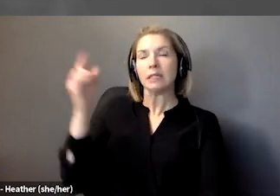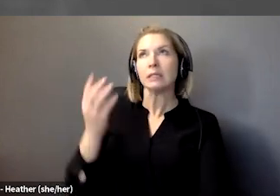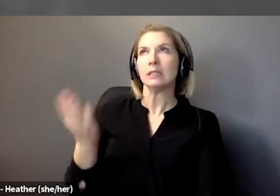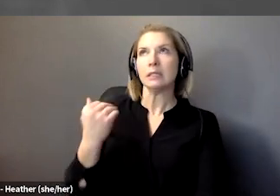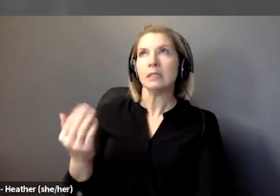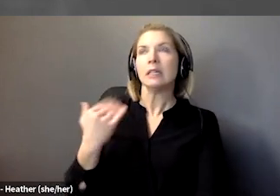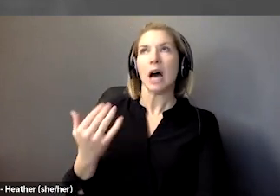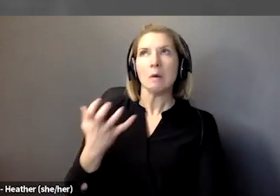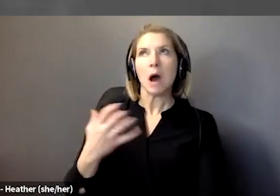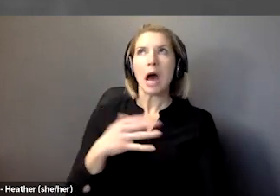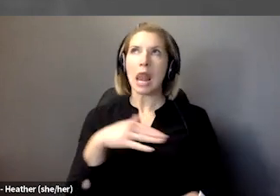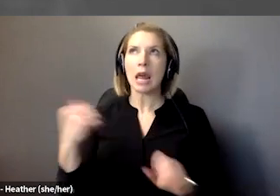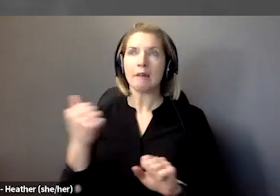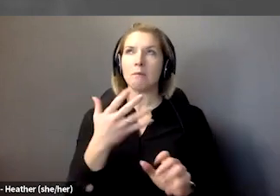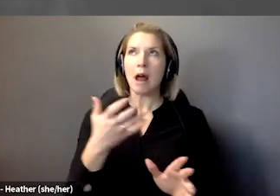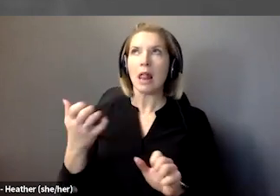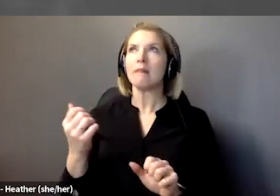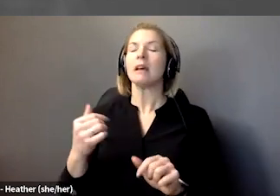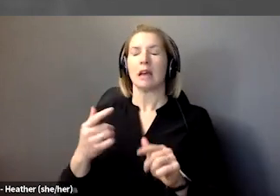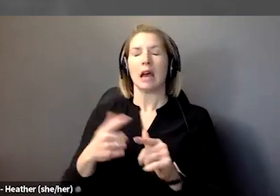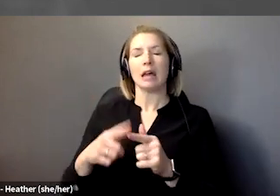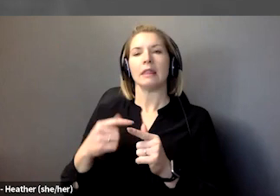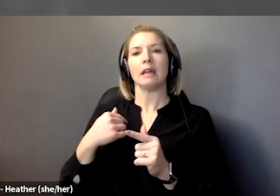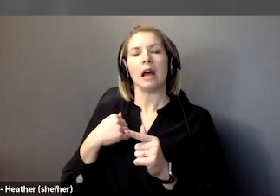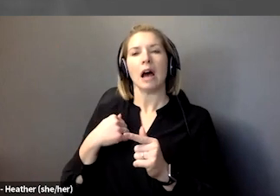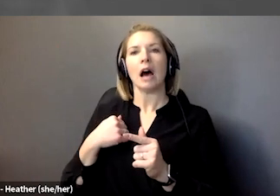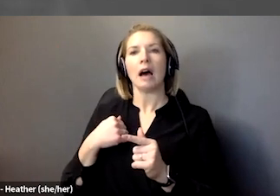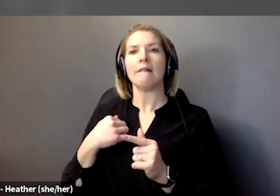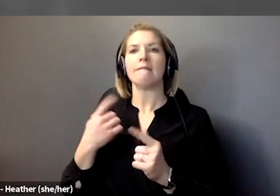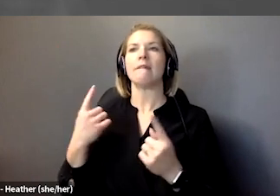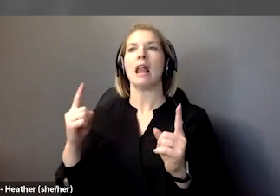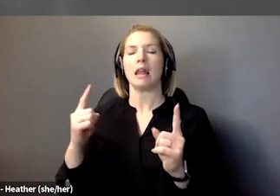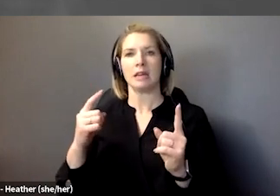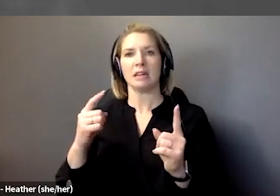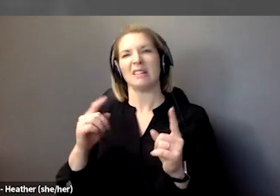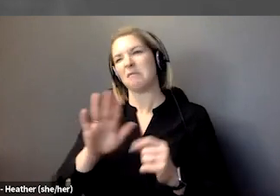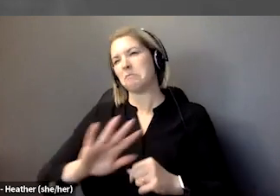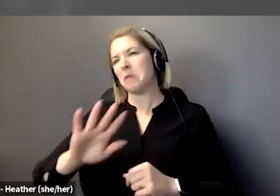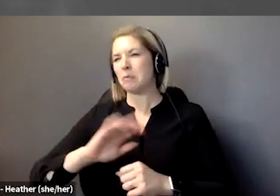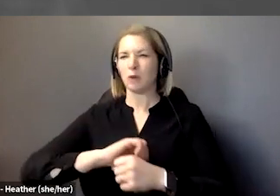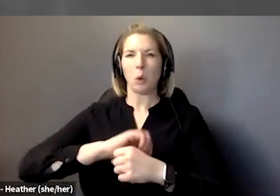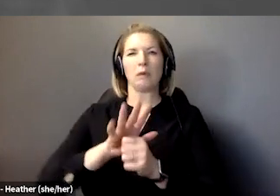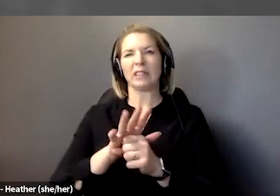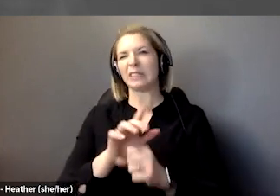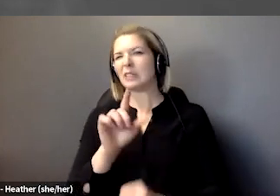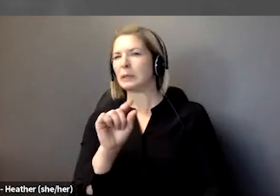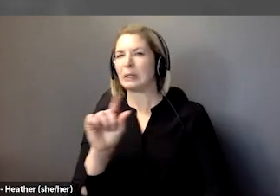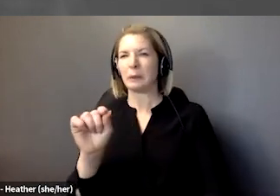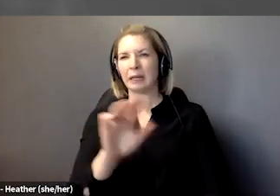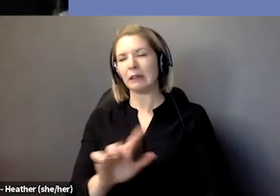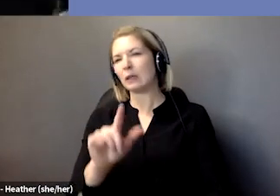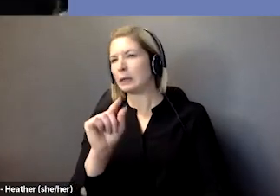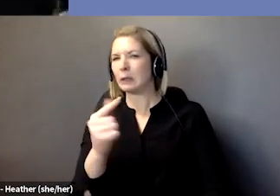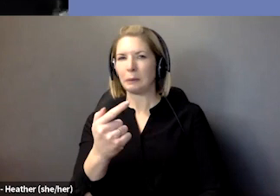at the peak of the pandemic, about two years and half ago, I went